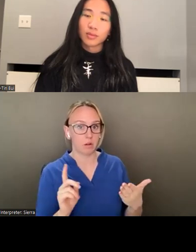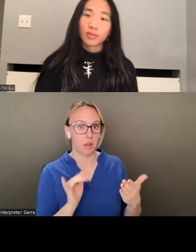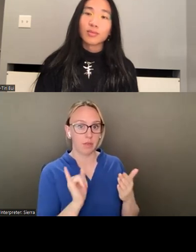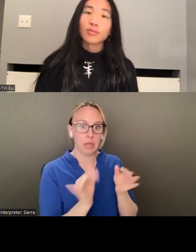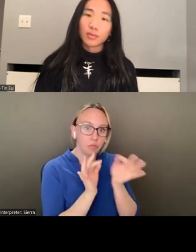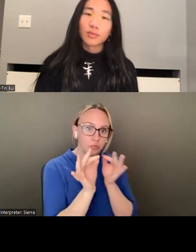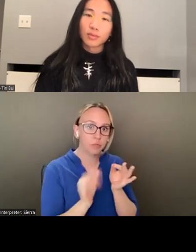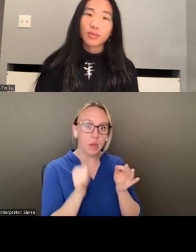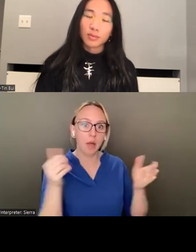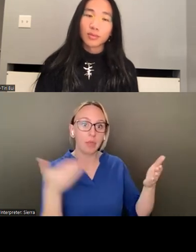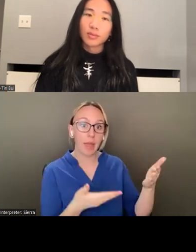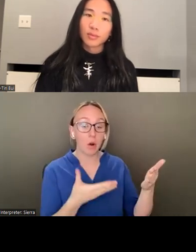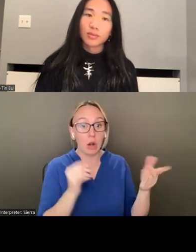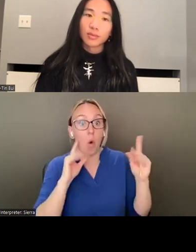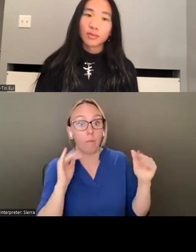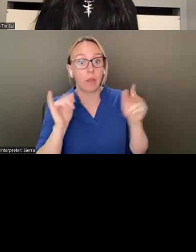there and hopefully it's not necessary.